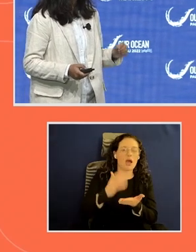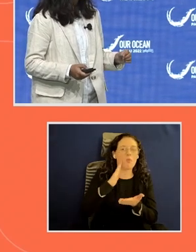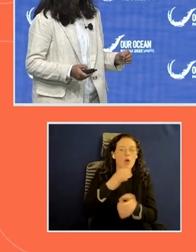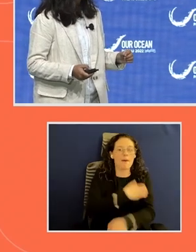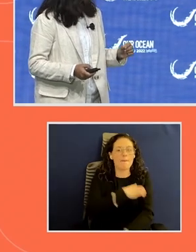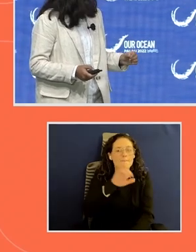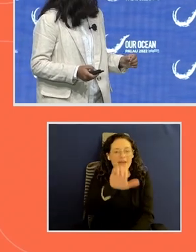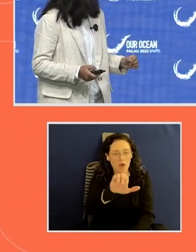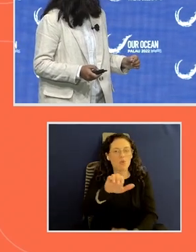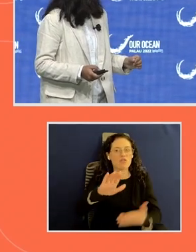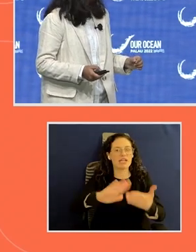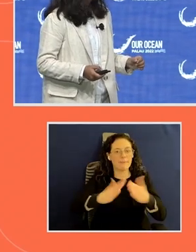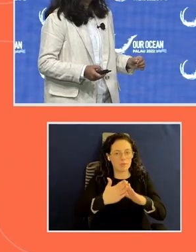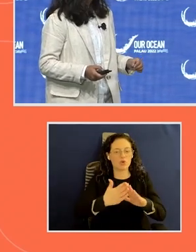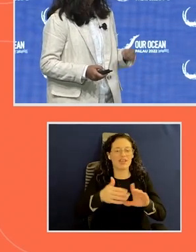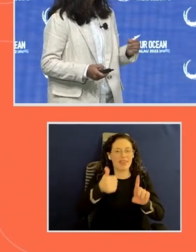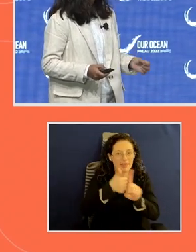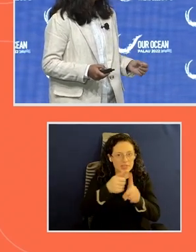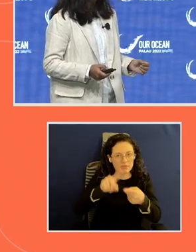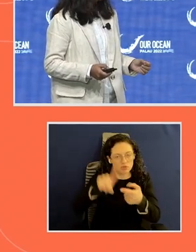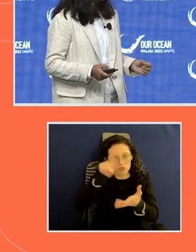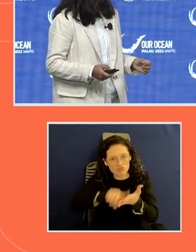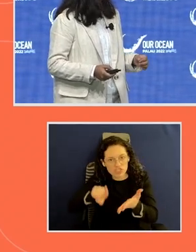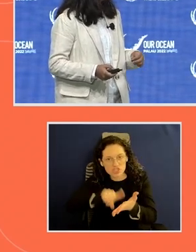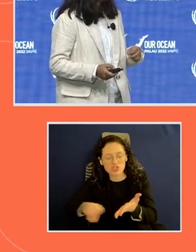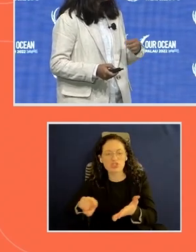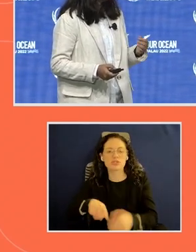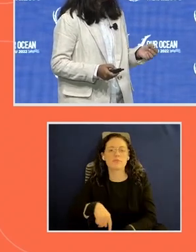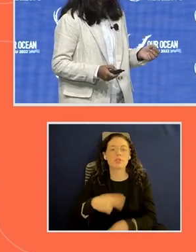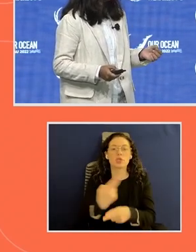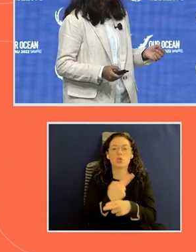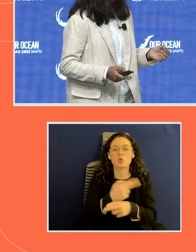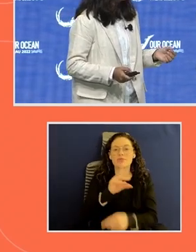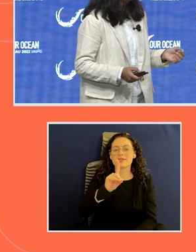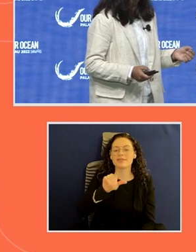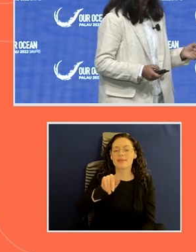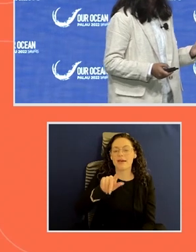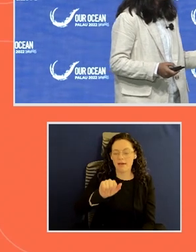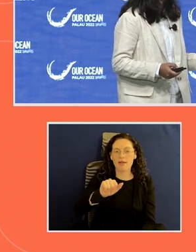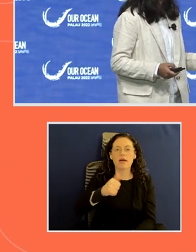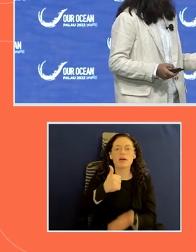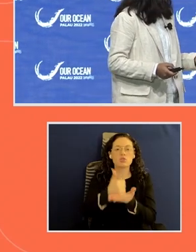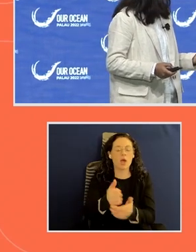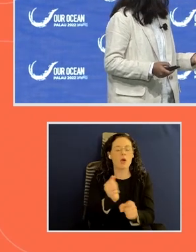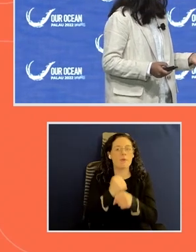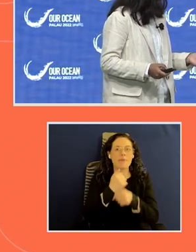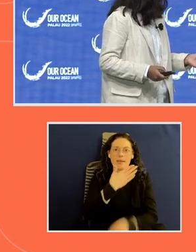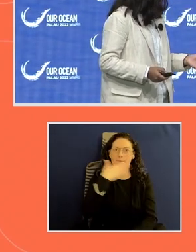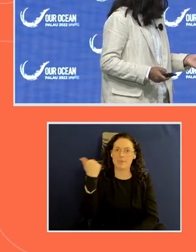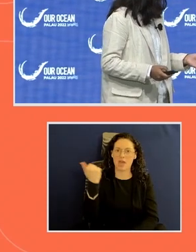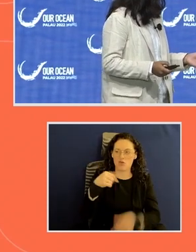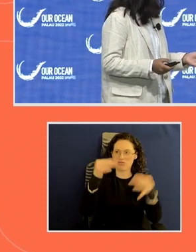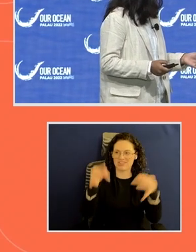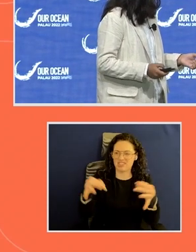the trend and change in fisheries and using the data to make informed decision for fisheries management.